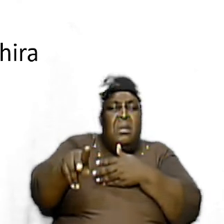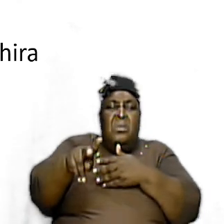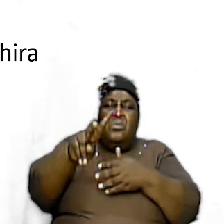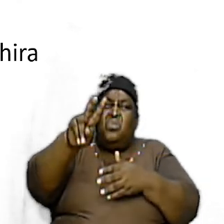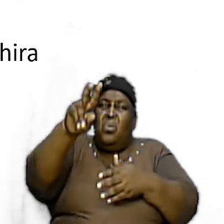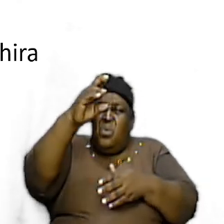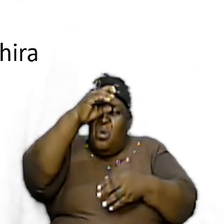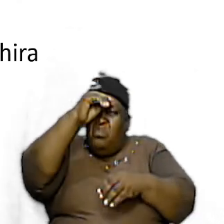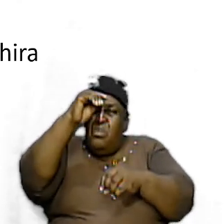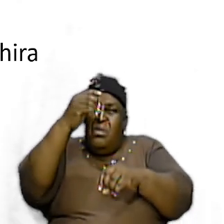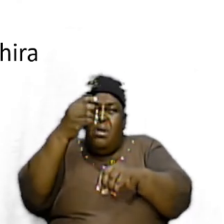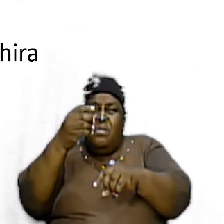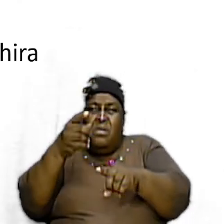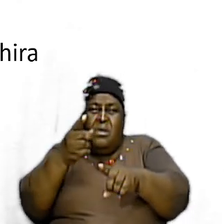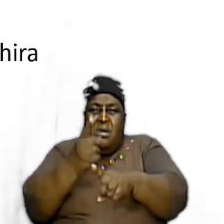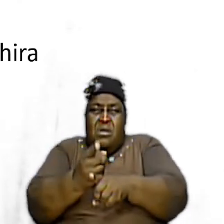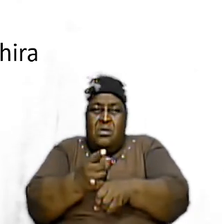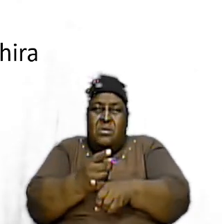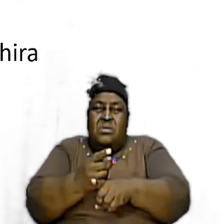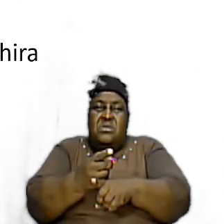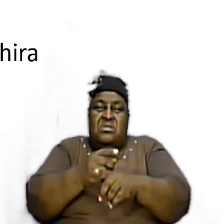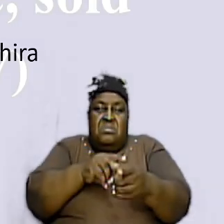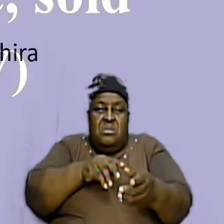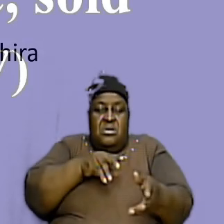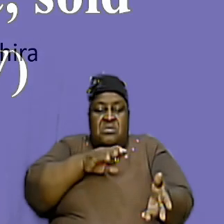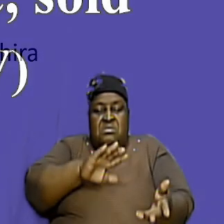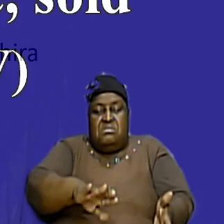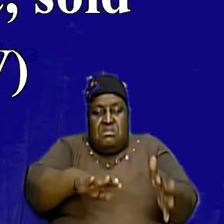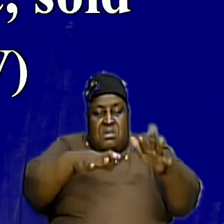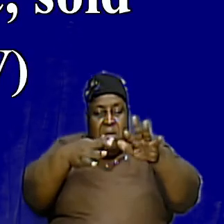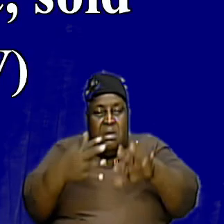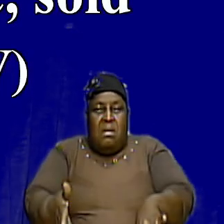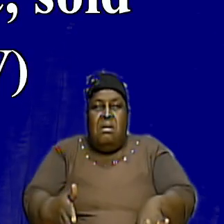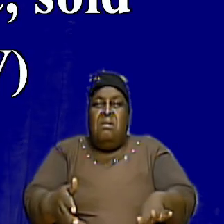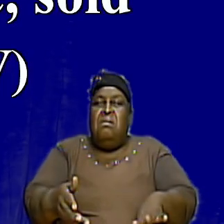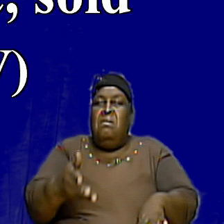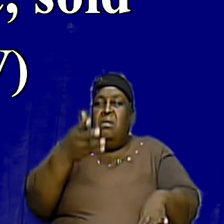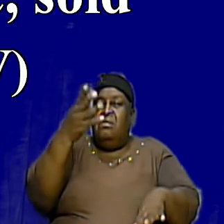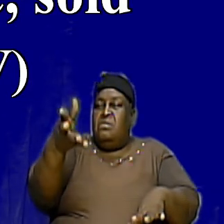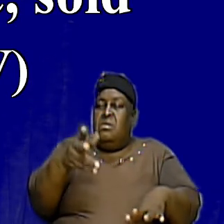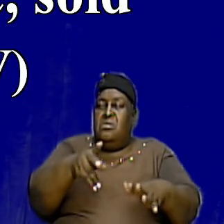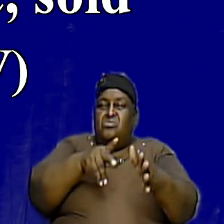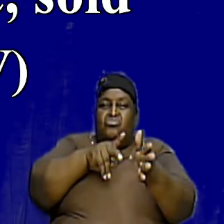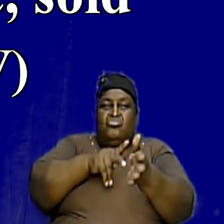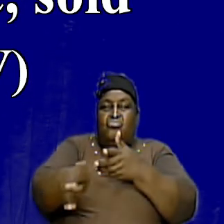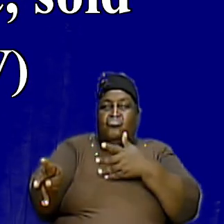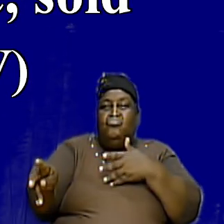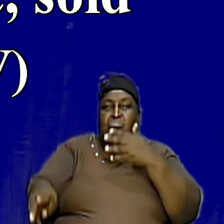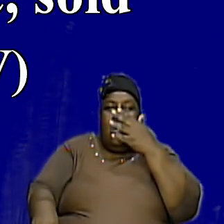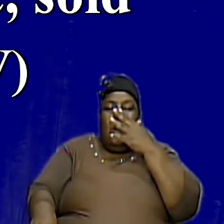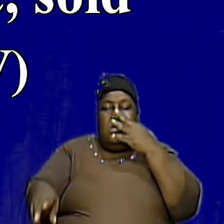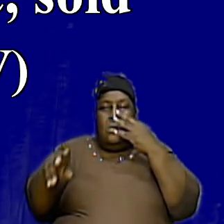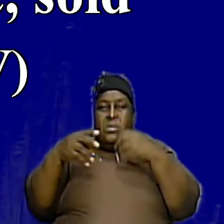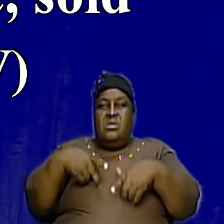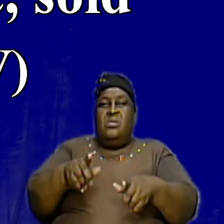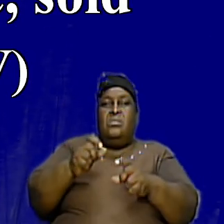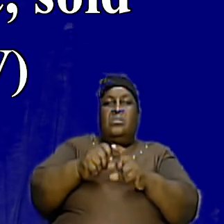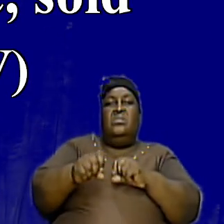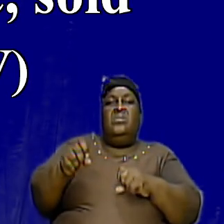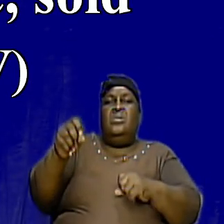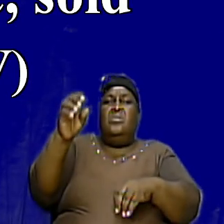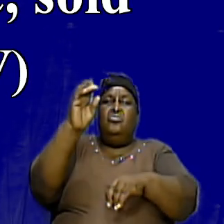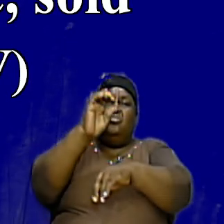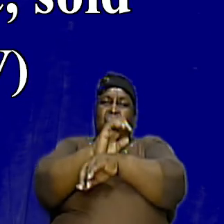dead boom they were in it together they got struck down together let us look in the New Testament church